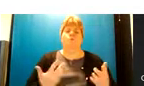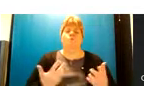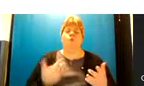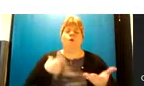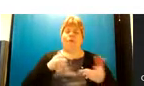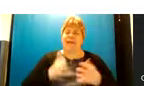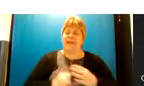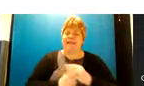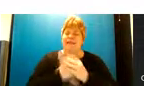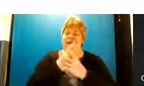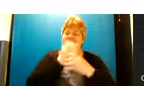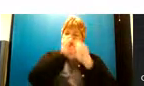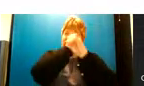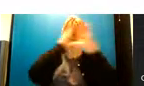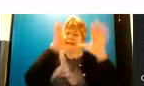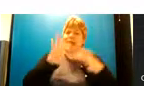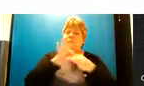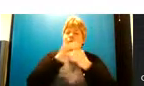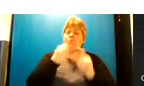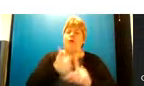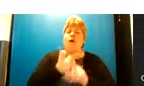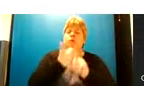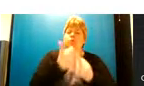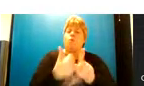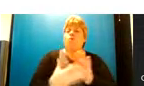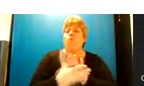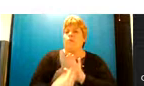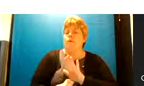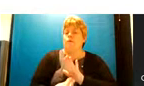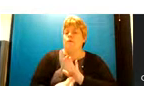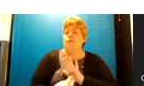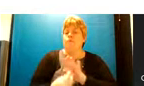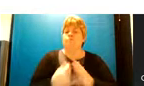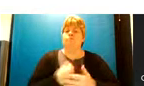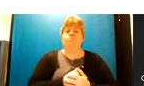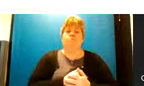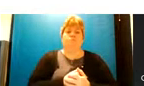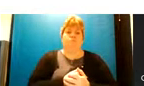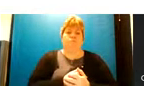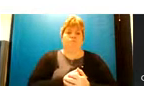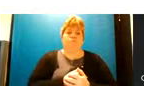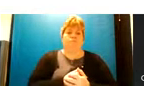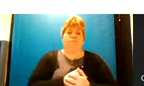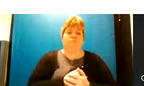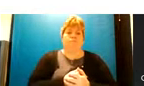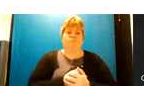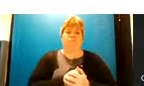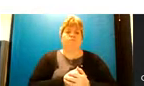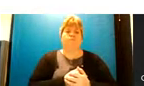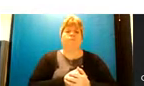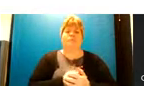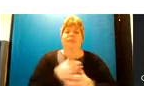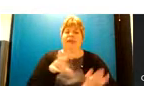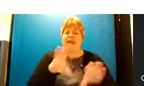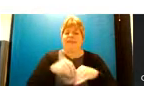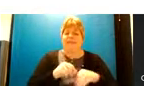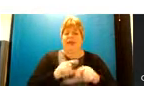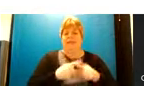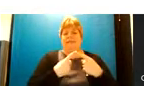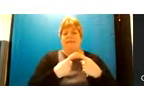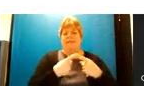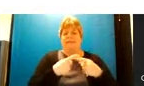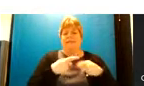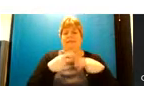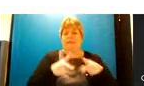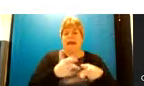an idea around a support model um which takes um the various different types of supports uh